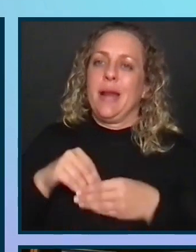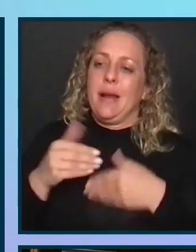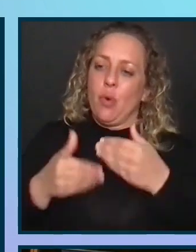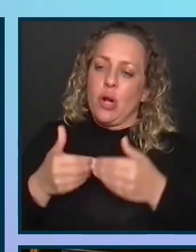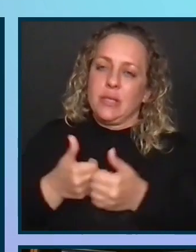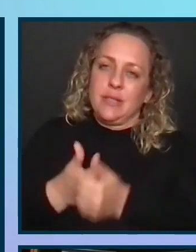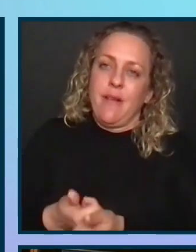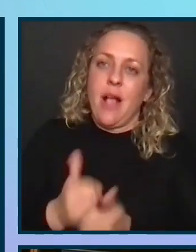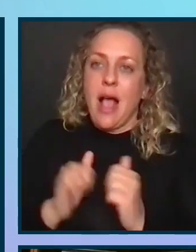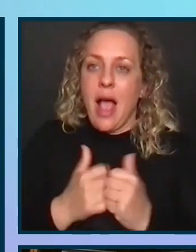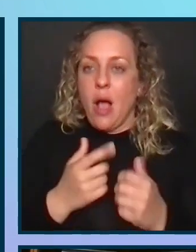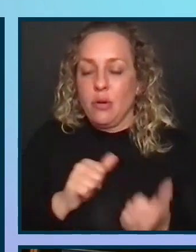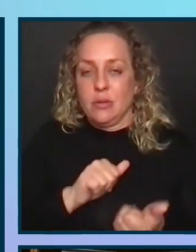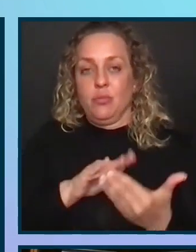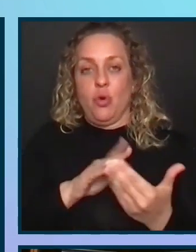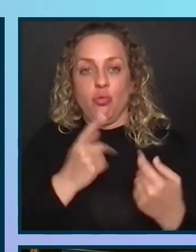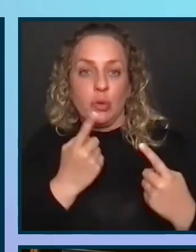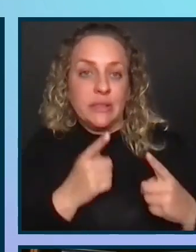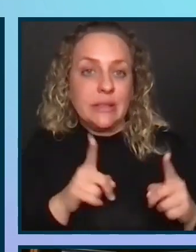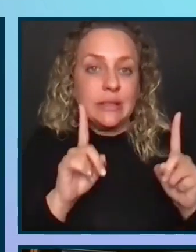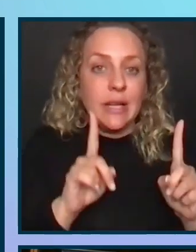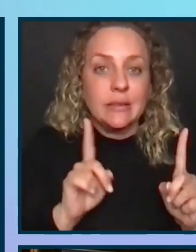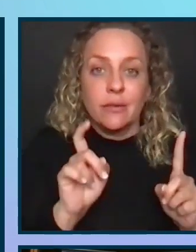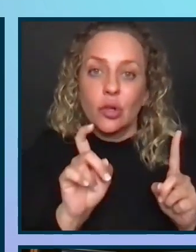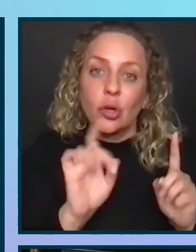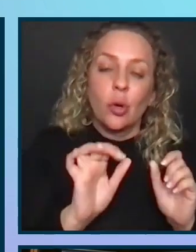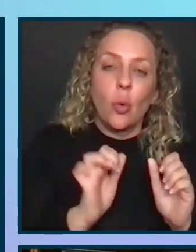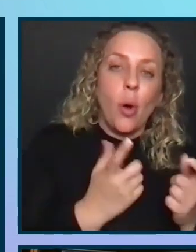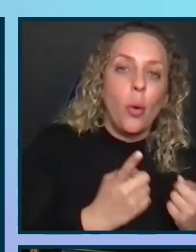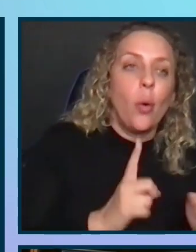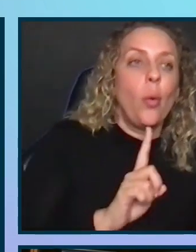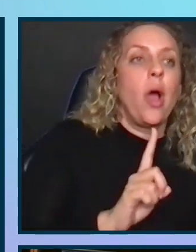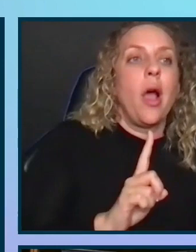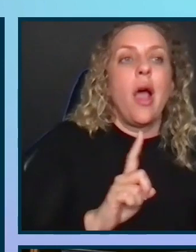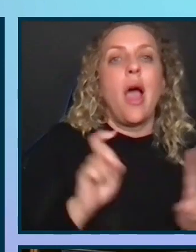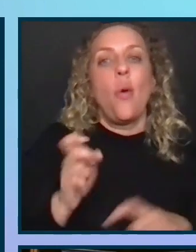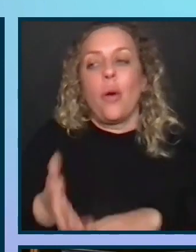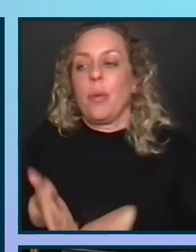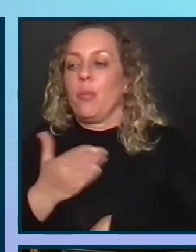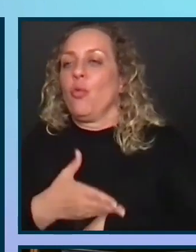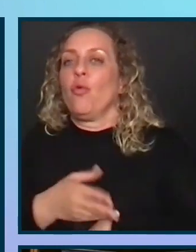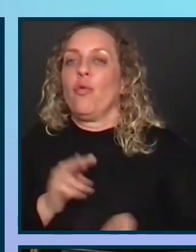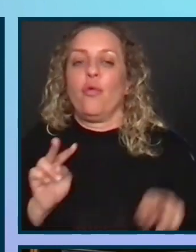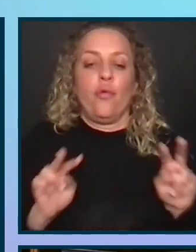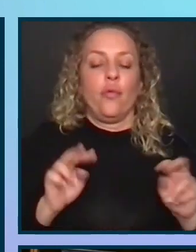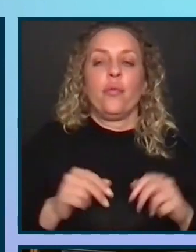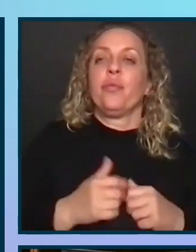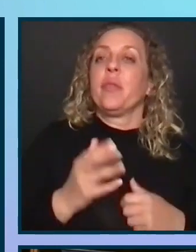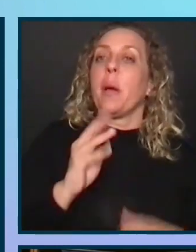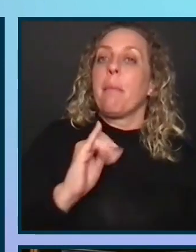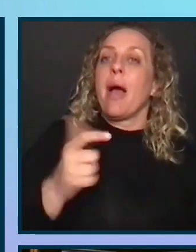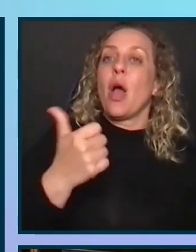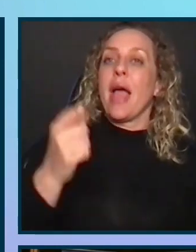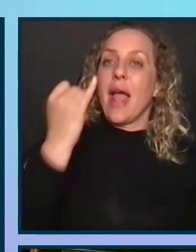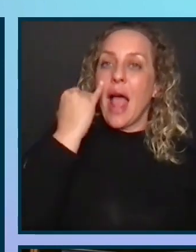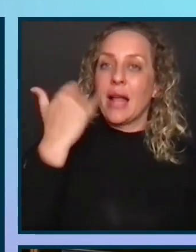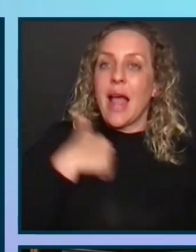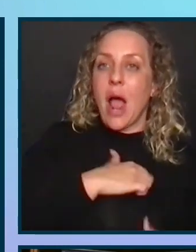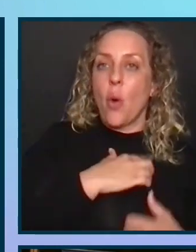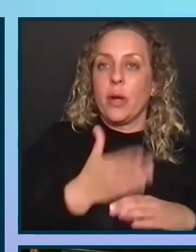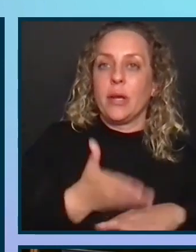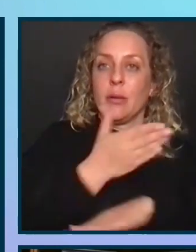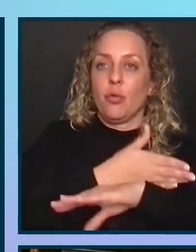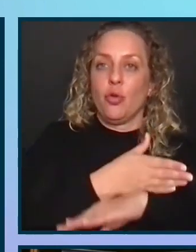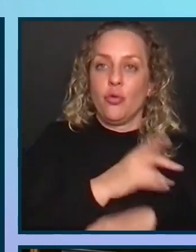follow. How was it approached? Was it successful? What went well? And what could have been improved? Michael, any ideas on how we can be more